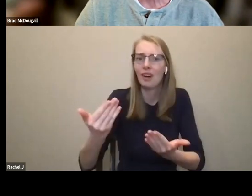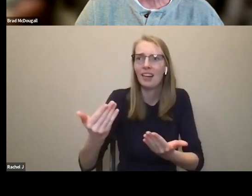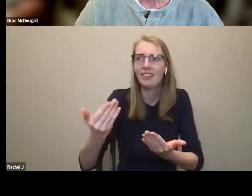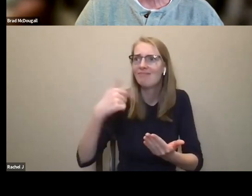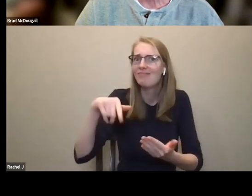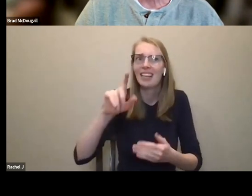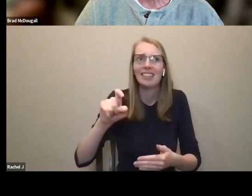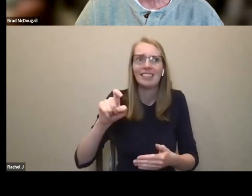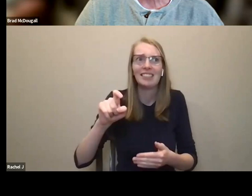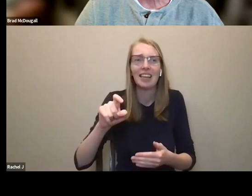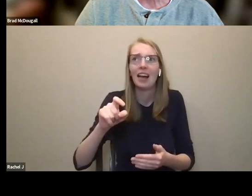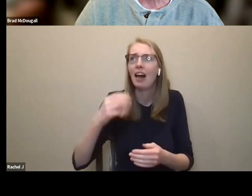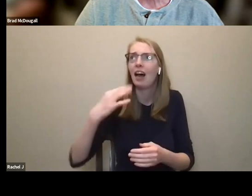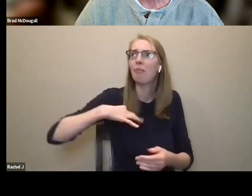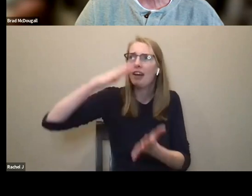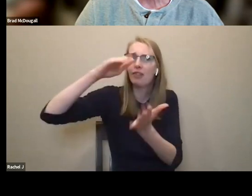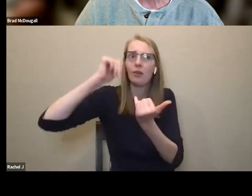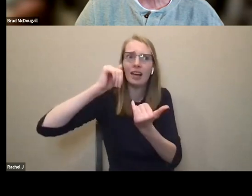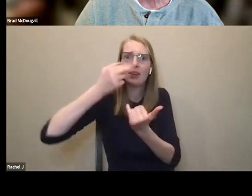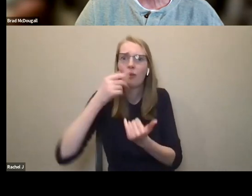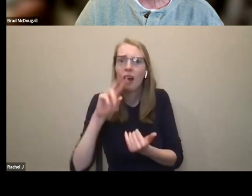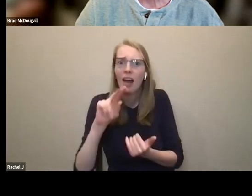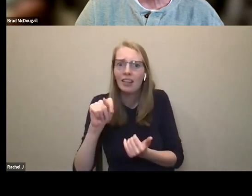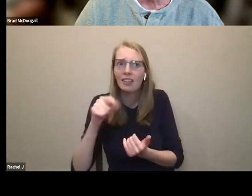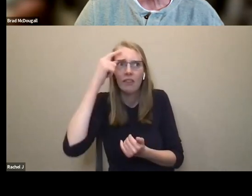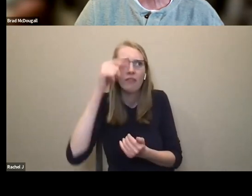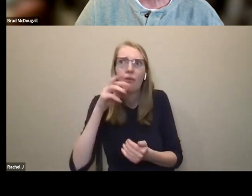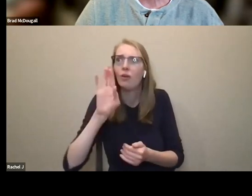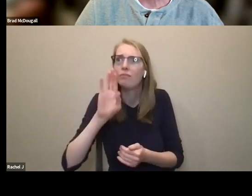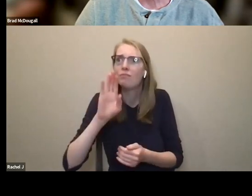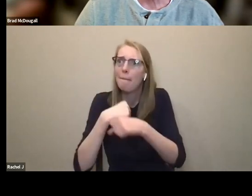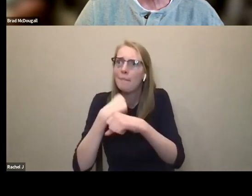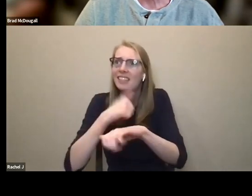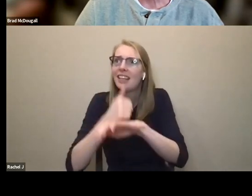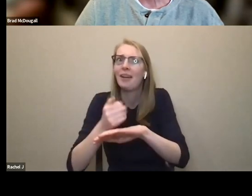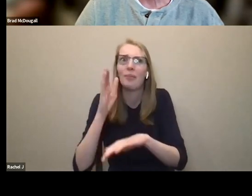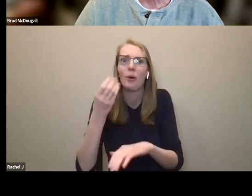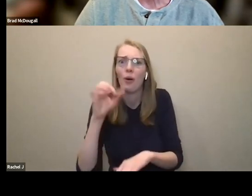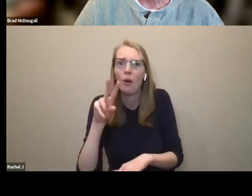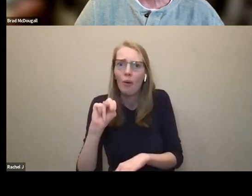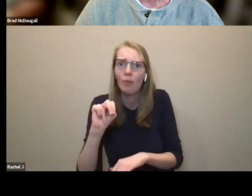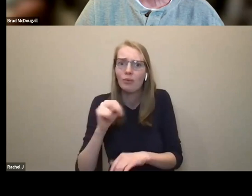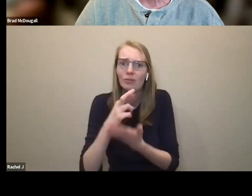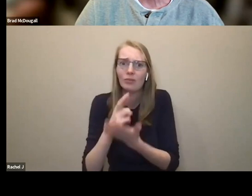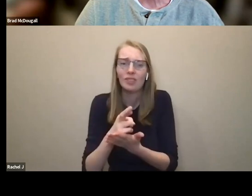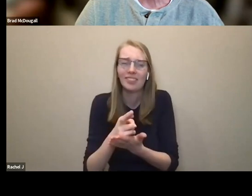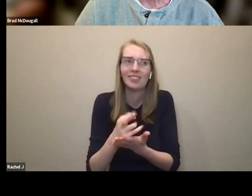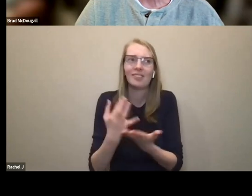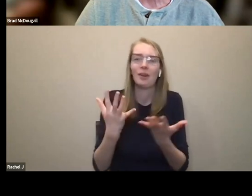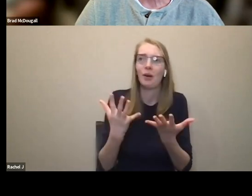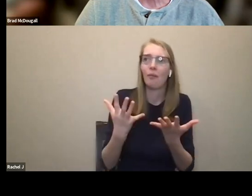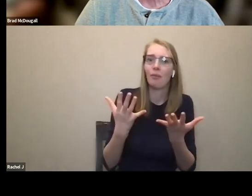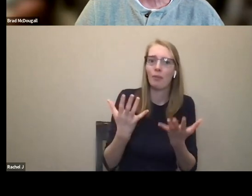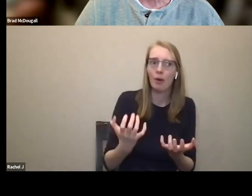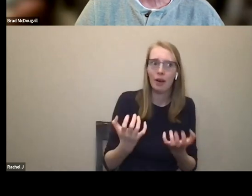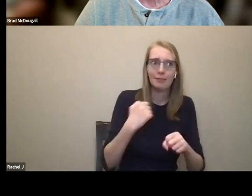access resources. They're there. There's thousands of them available. And so we will try to consolidate them and make them available in Saskatchewan through your